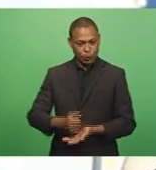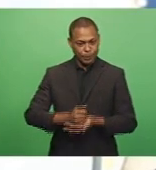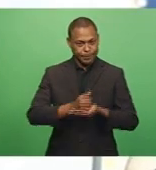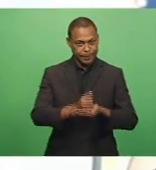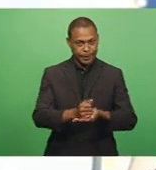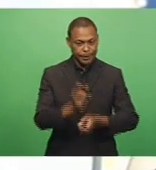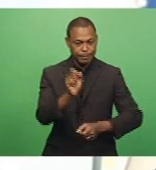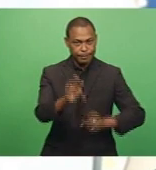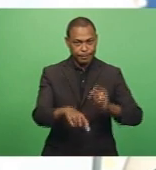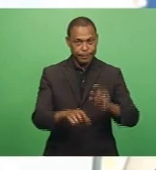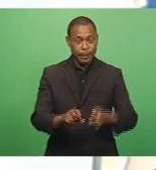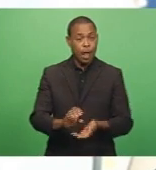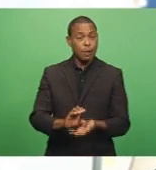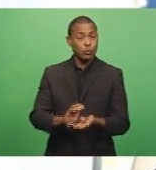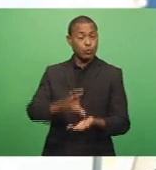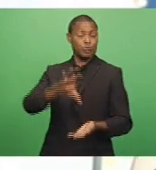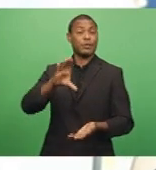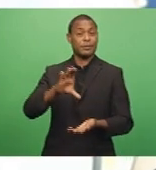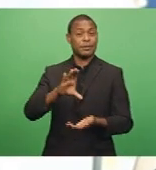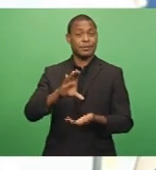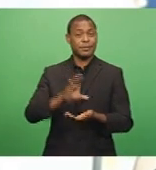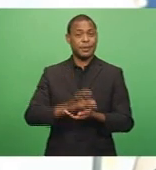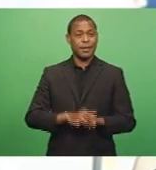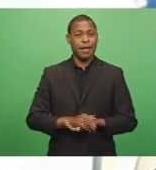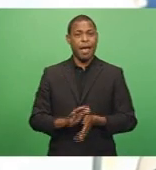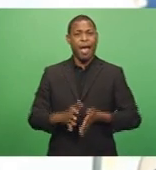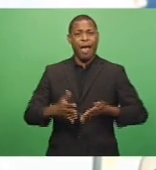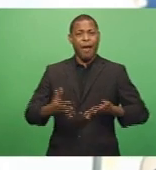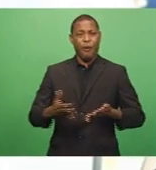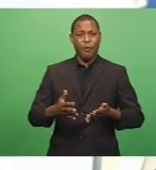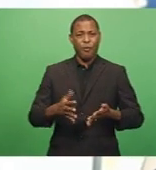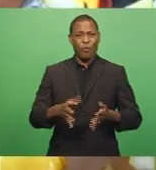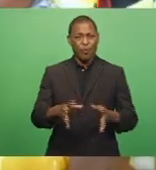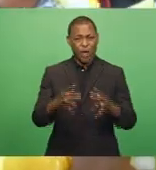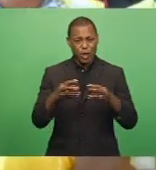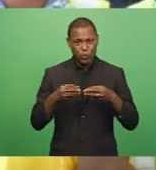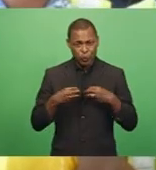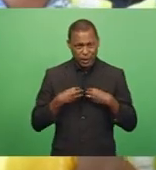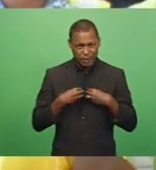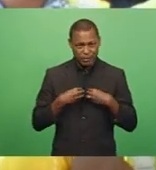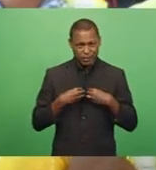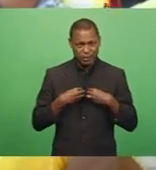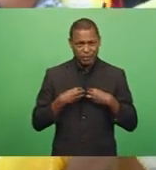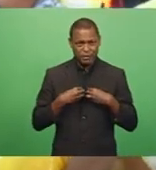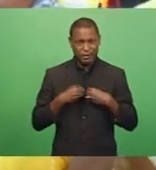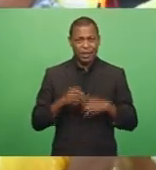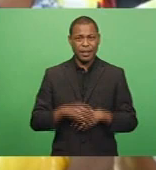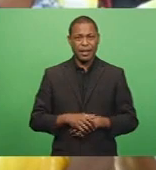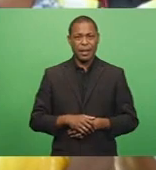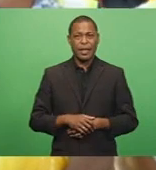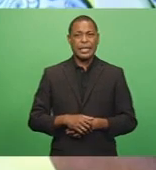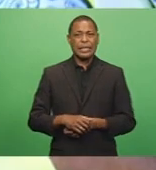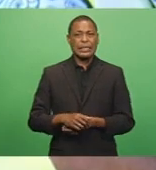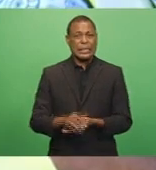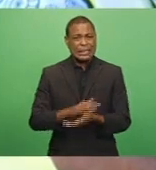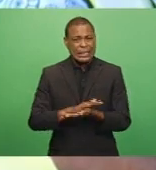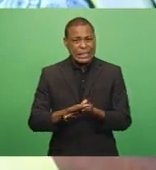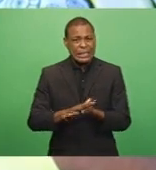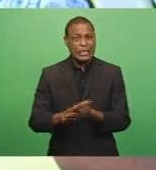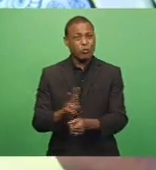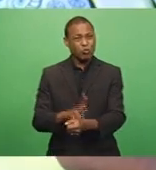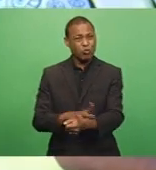the volumes we can accommodate in terms of cargo, cleaner and greener services